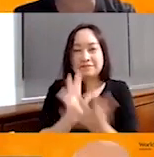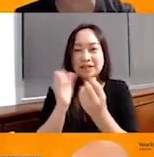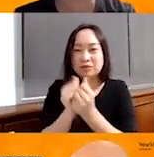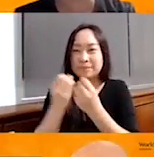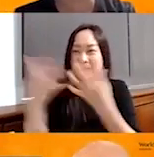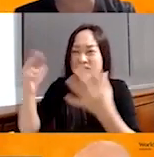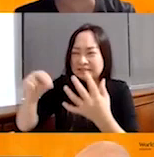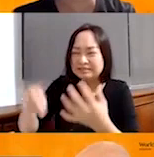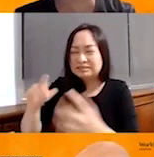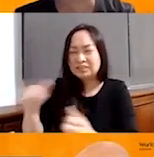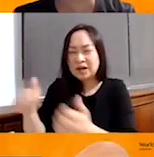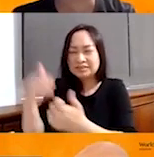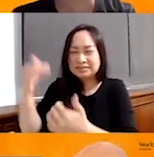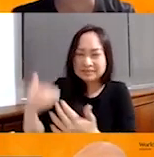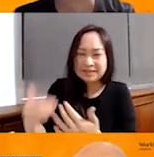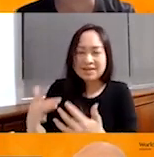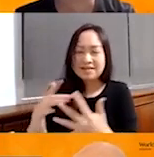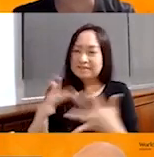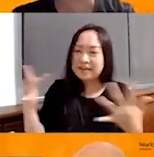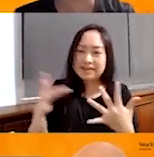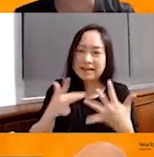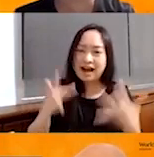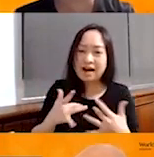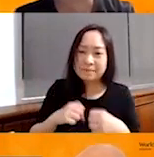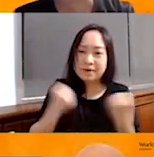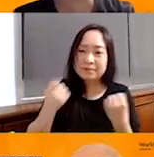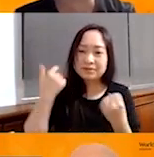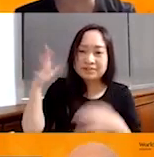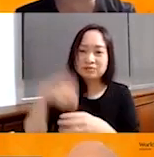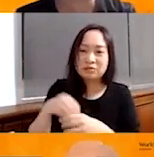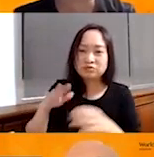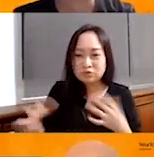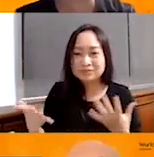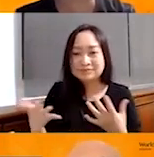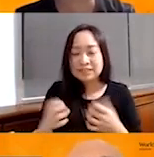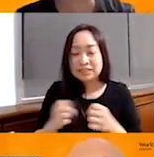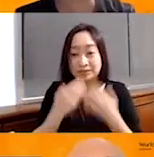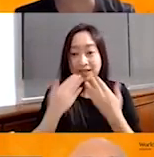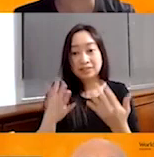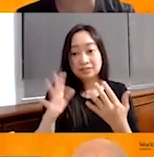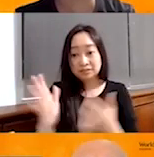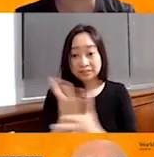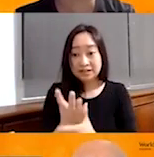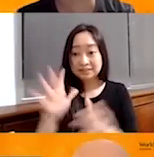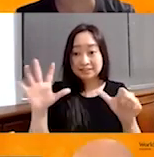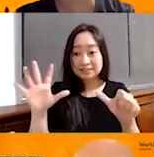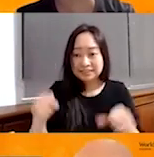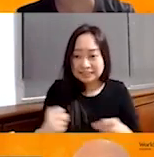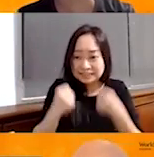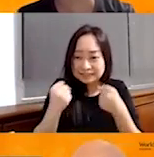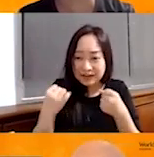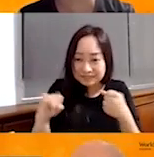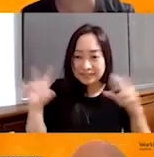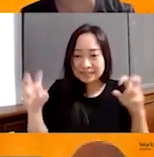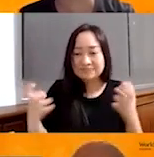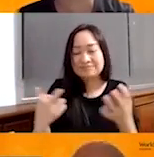challenges. And it's always heartbreaking when these challenges involve children. So thank you for sharing about the six surviving villages. And this is